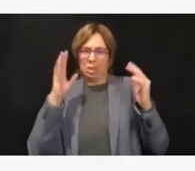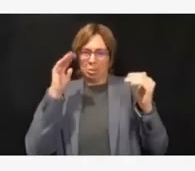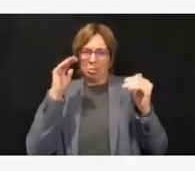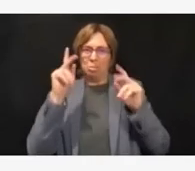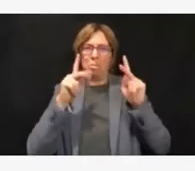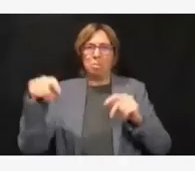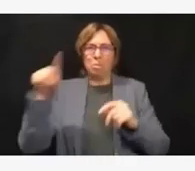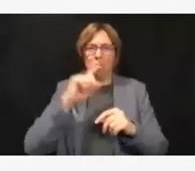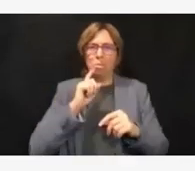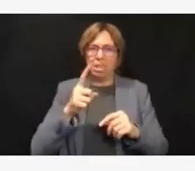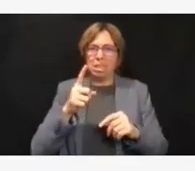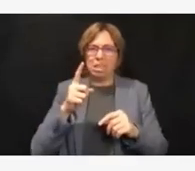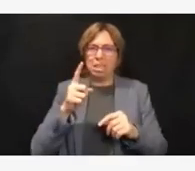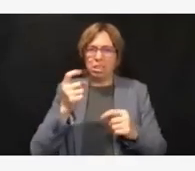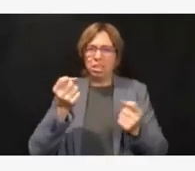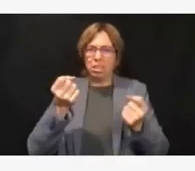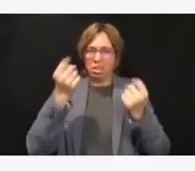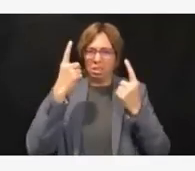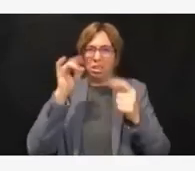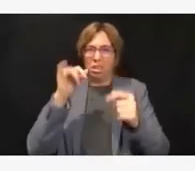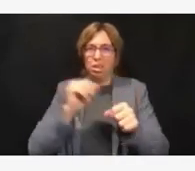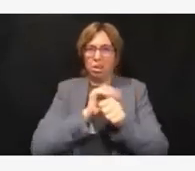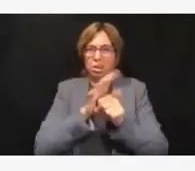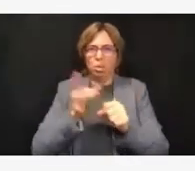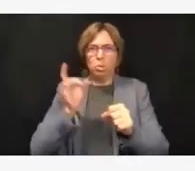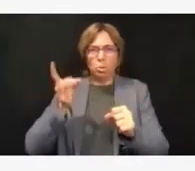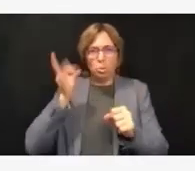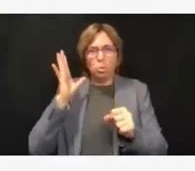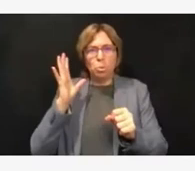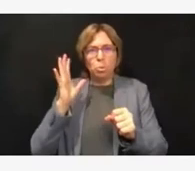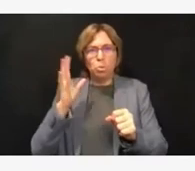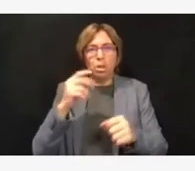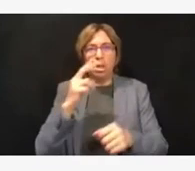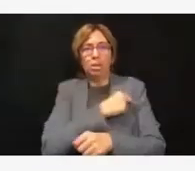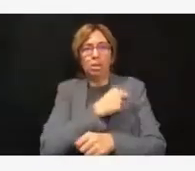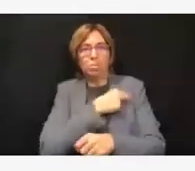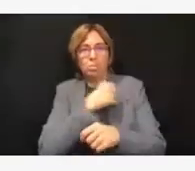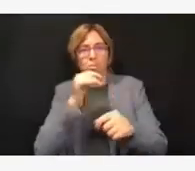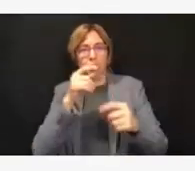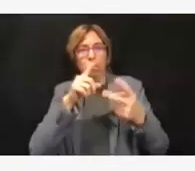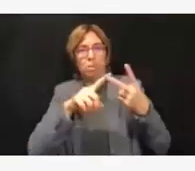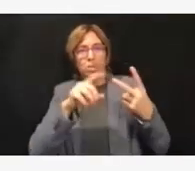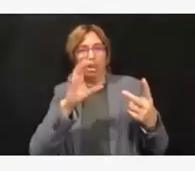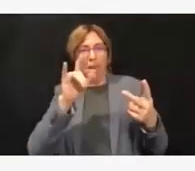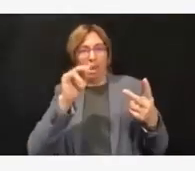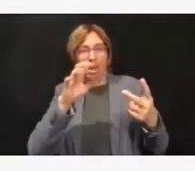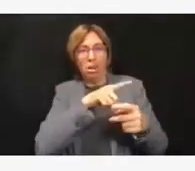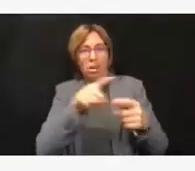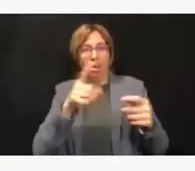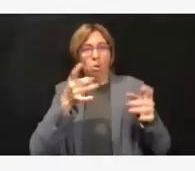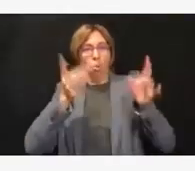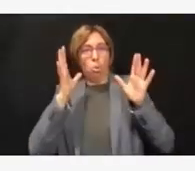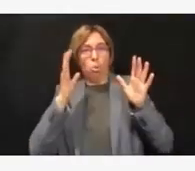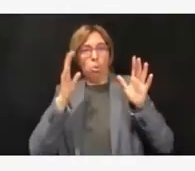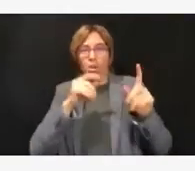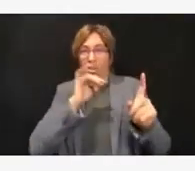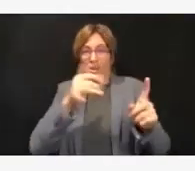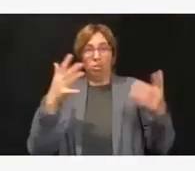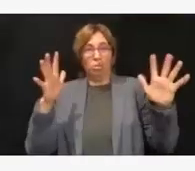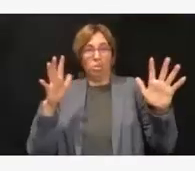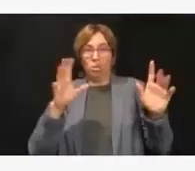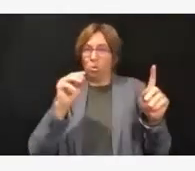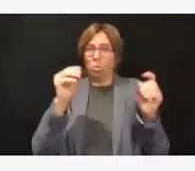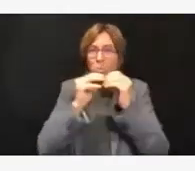the healthcare systems, but on our population. I know it's probably hard to find somebody that hasn't been touched by this, either in their own